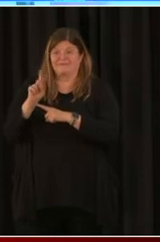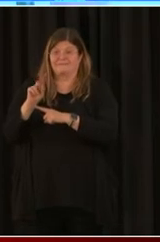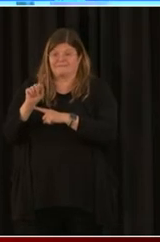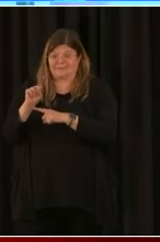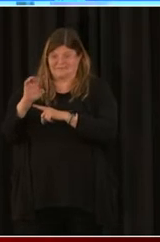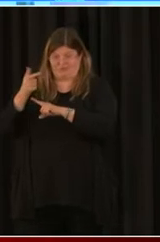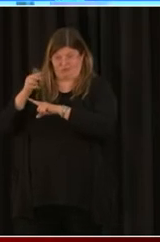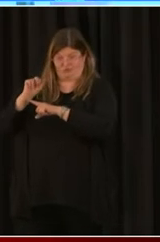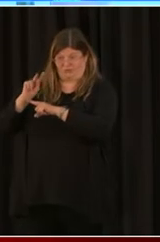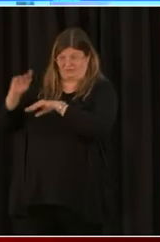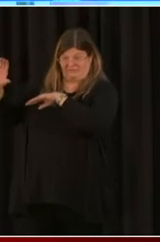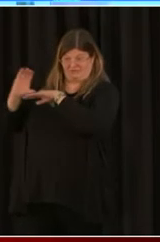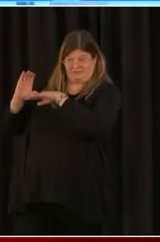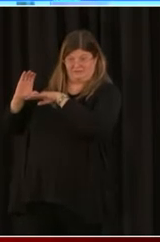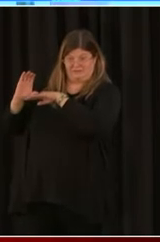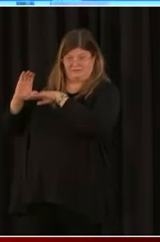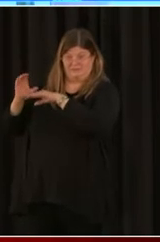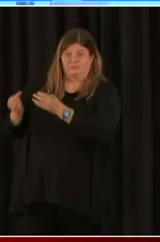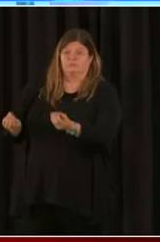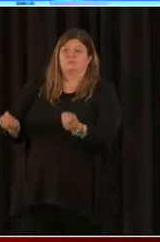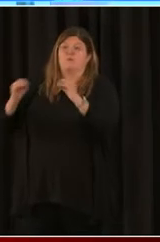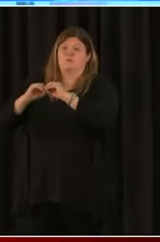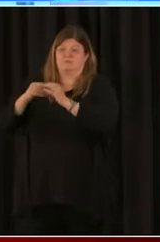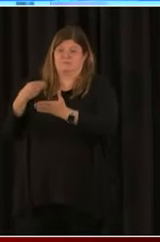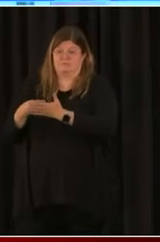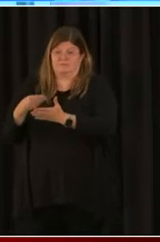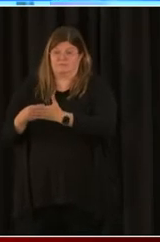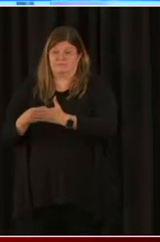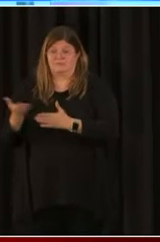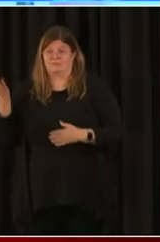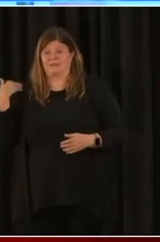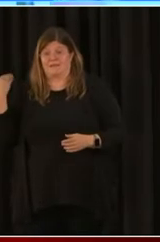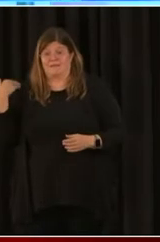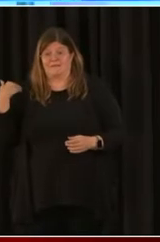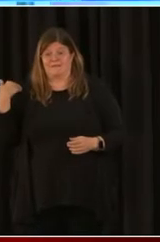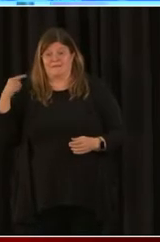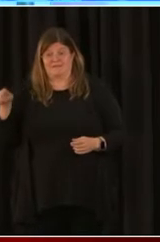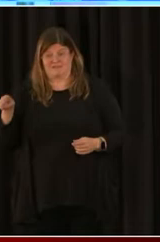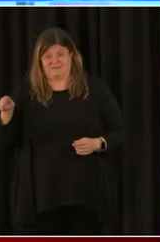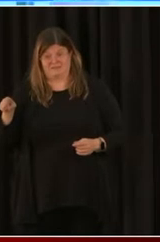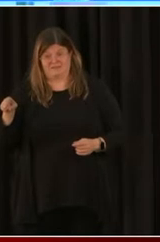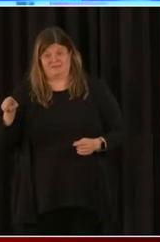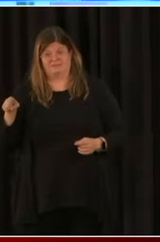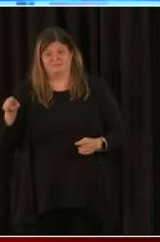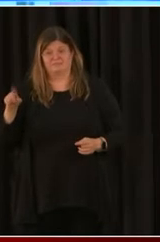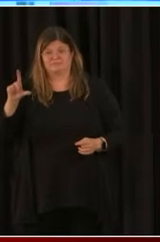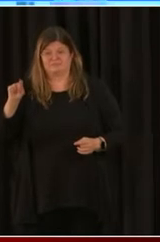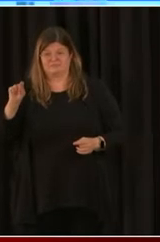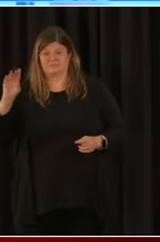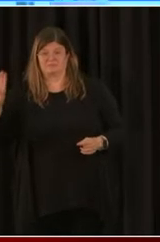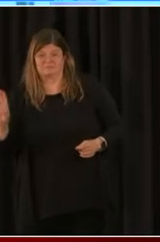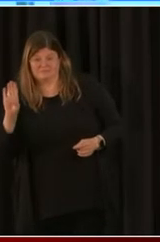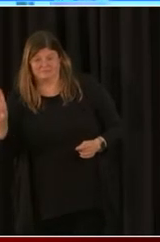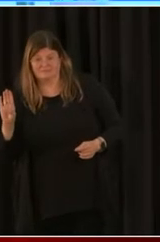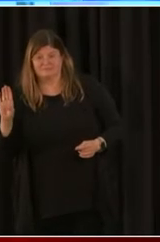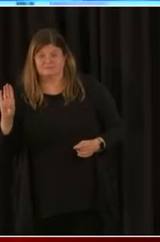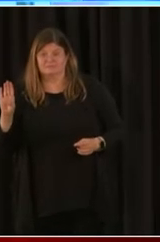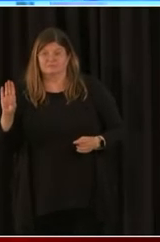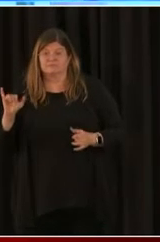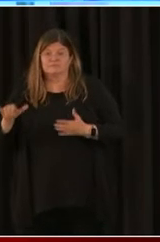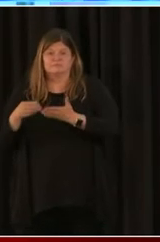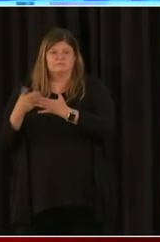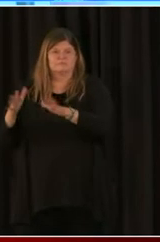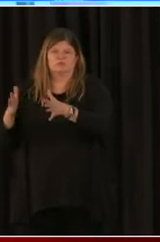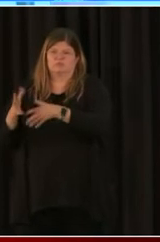had also run out, which was appropriated to $20 billion. That had run out. So now all you could do was